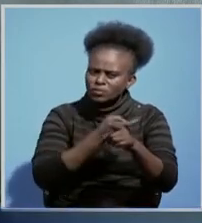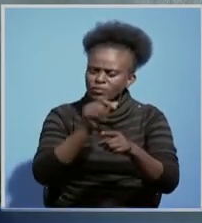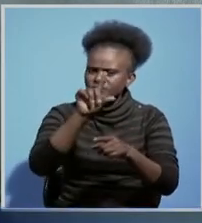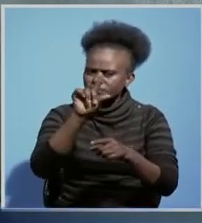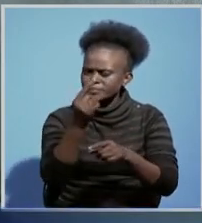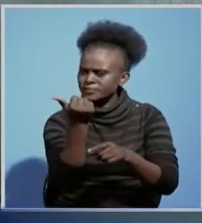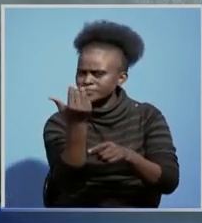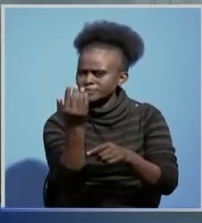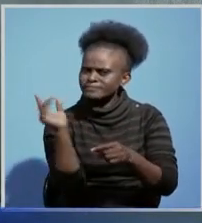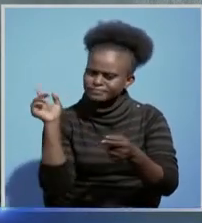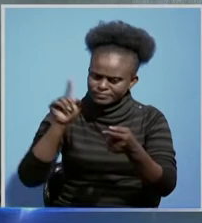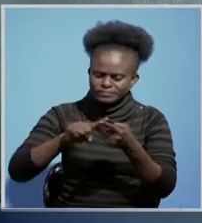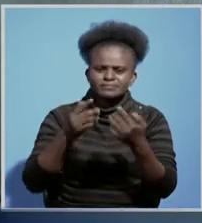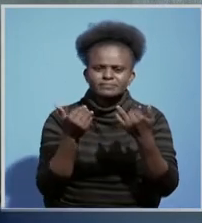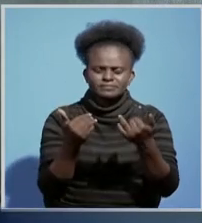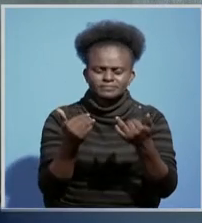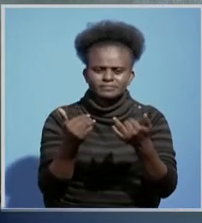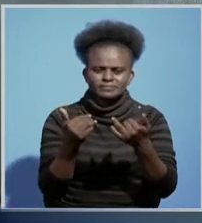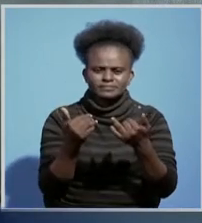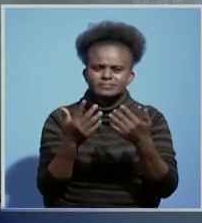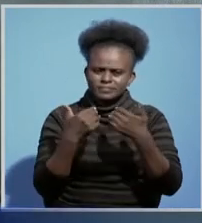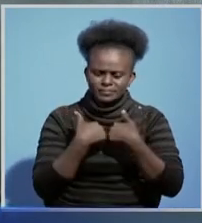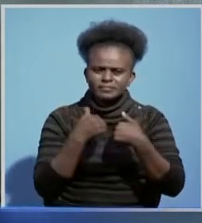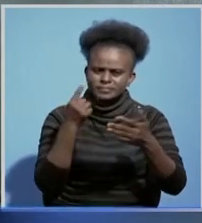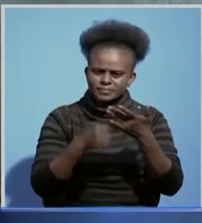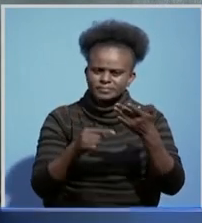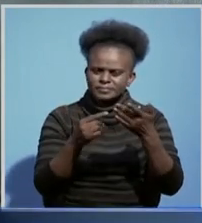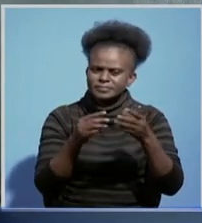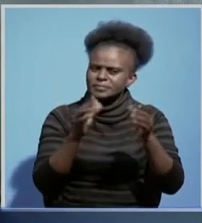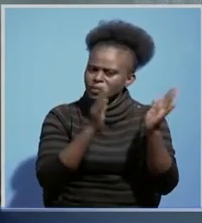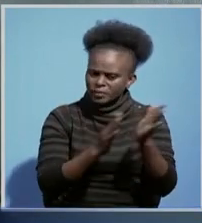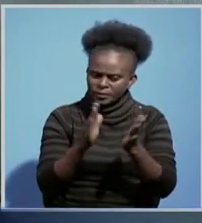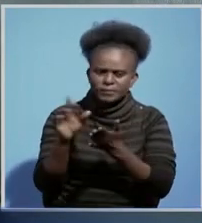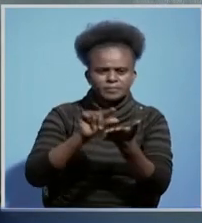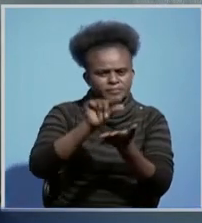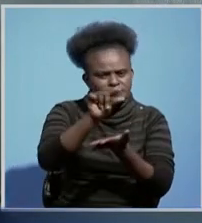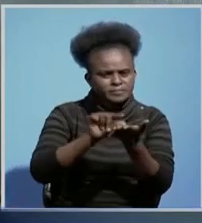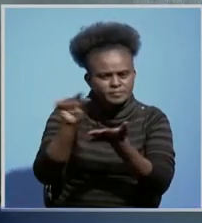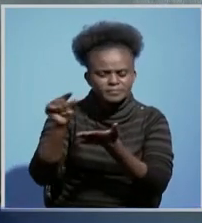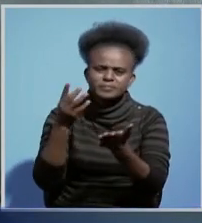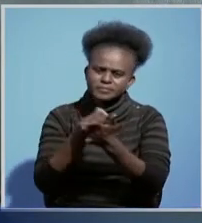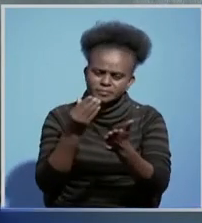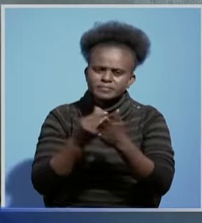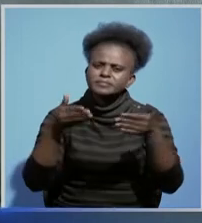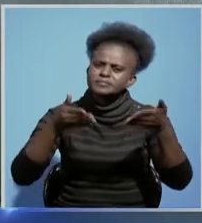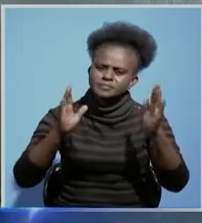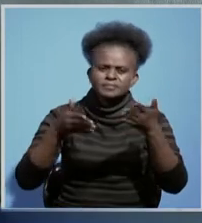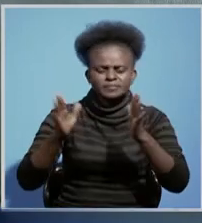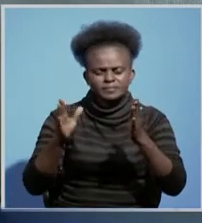up to date. They have pledged to start dismantling the certain in allowances, the